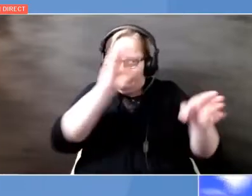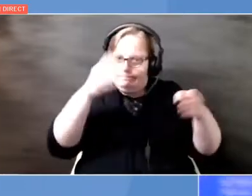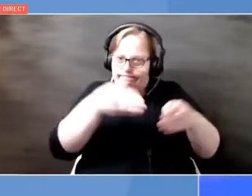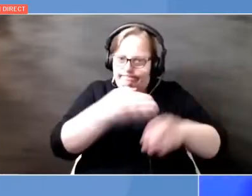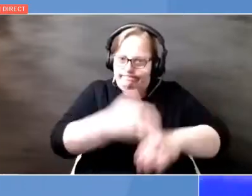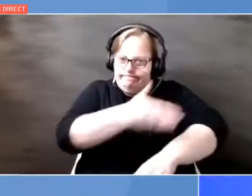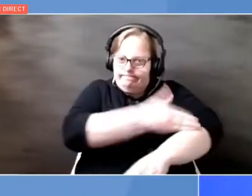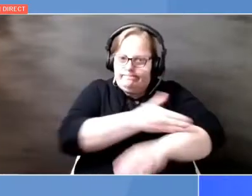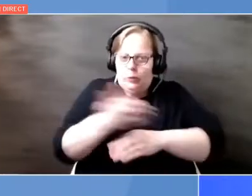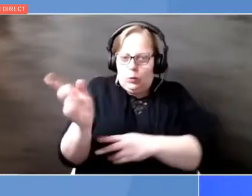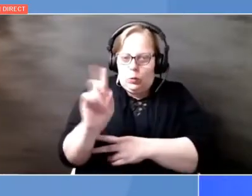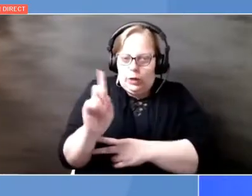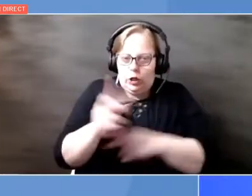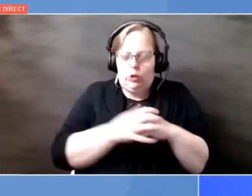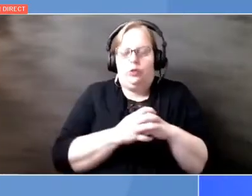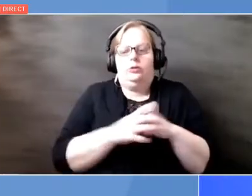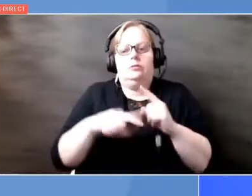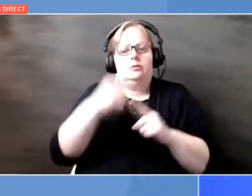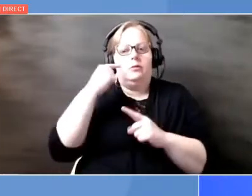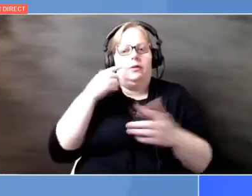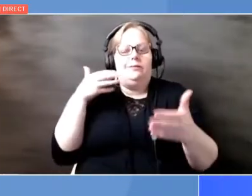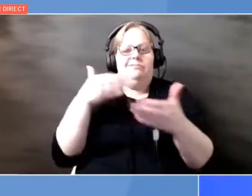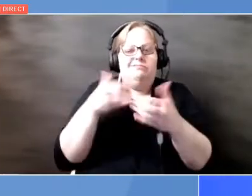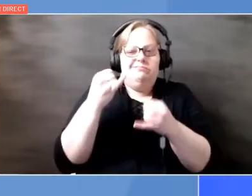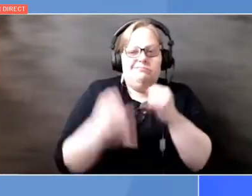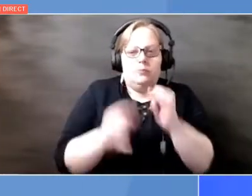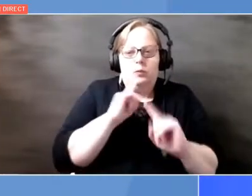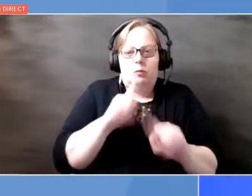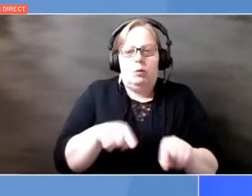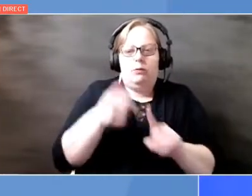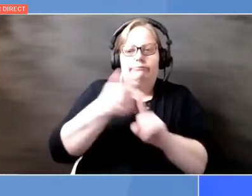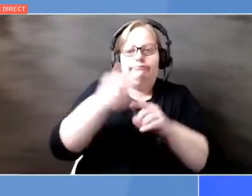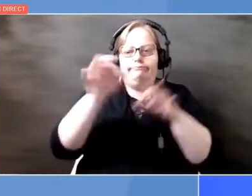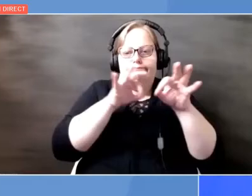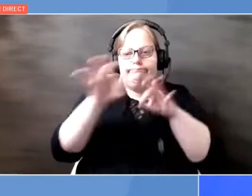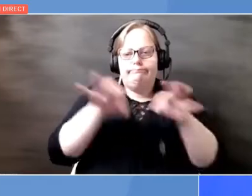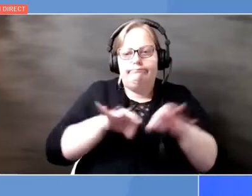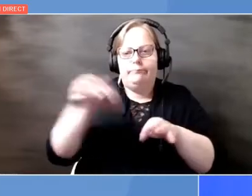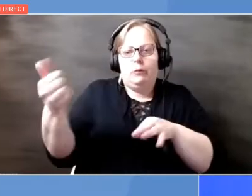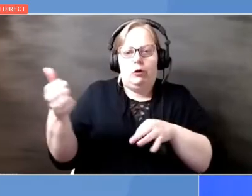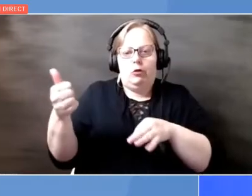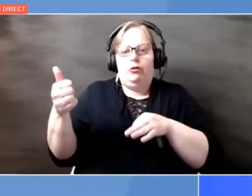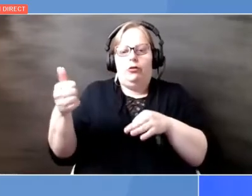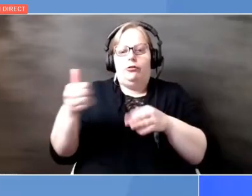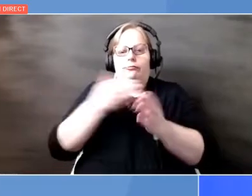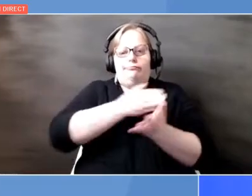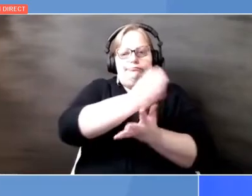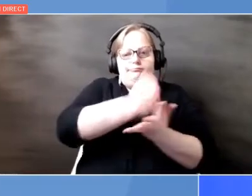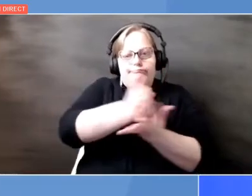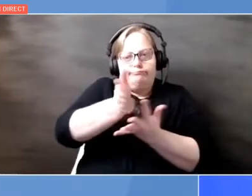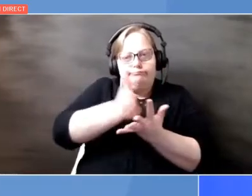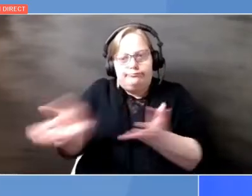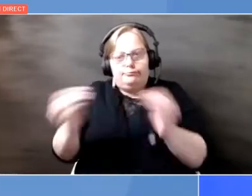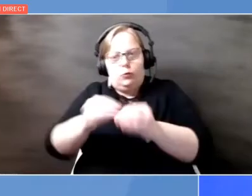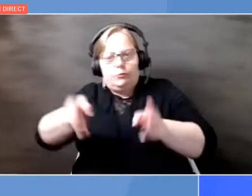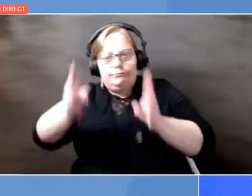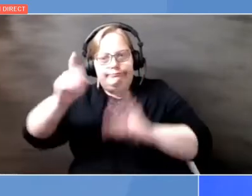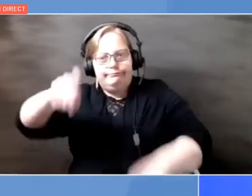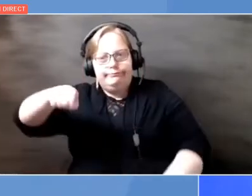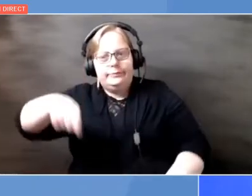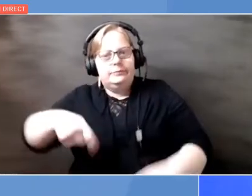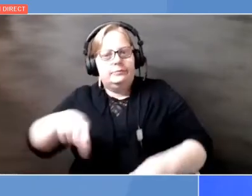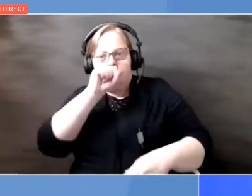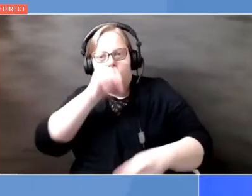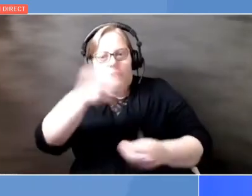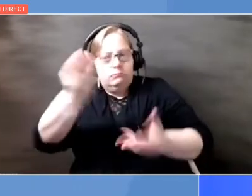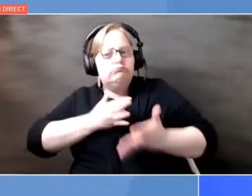what can we, I think toward the end of that report, you talked about how other sectors that may deserve some more attention. So, we'd love to get a preview of what